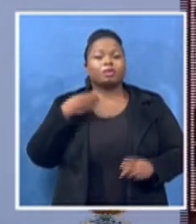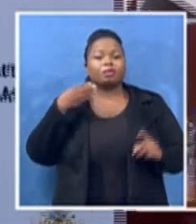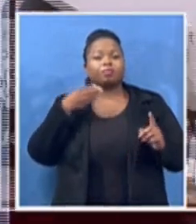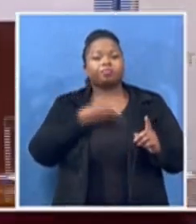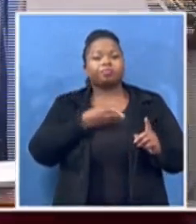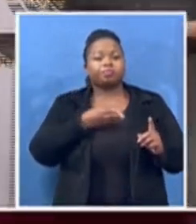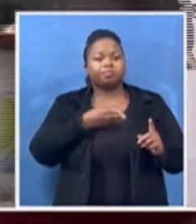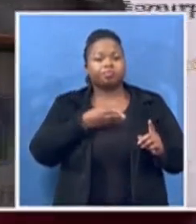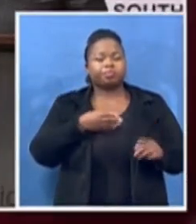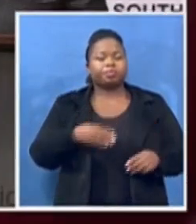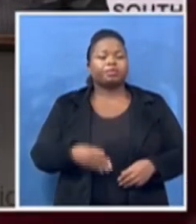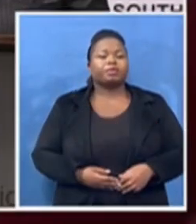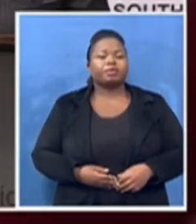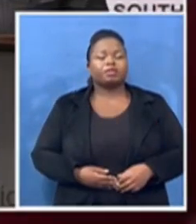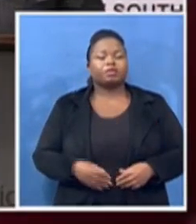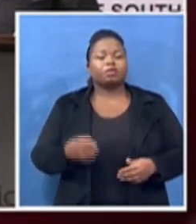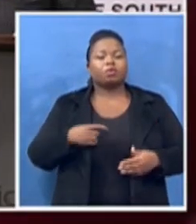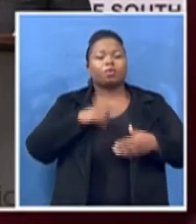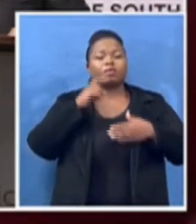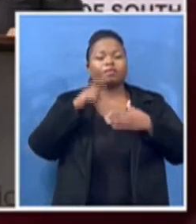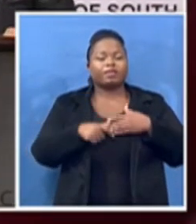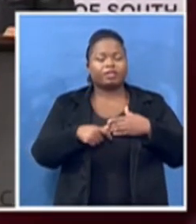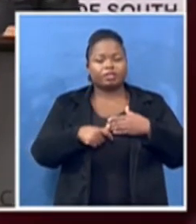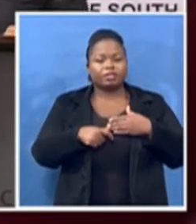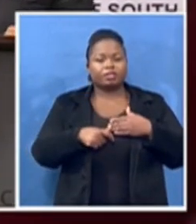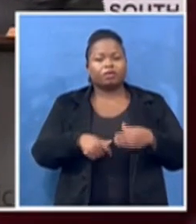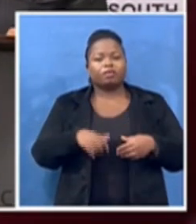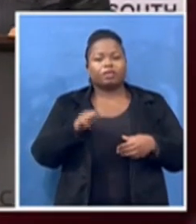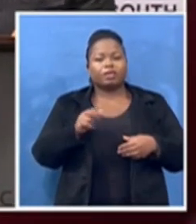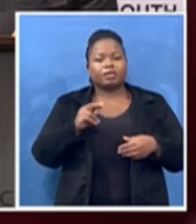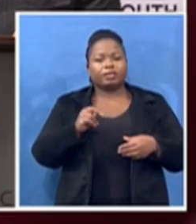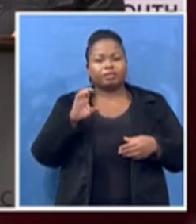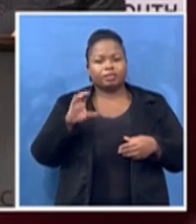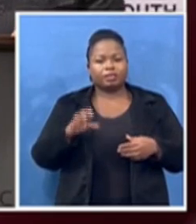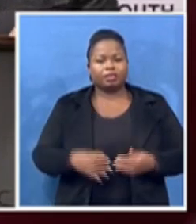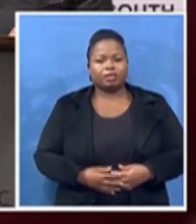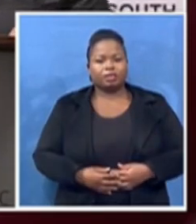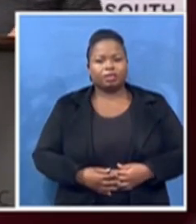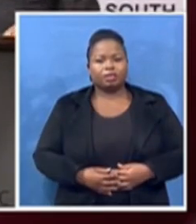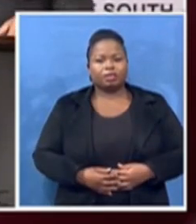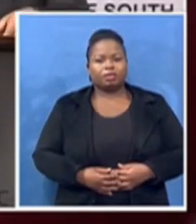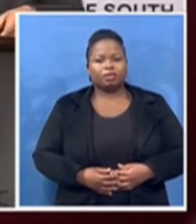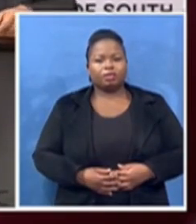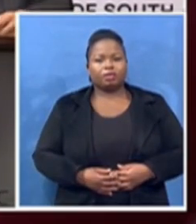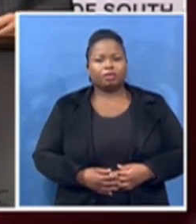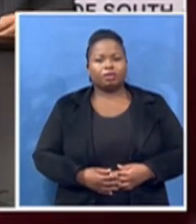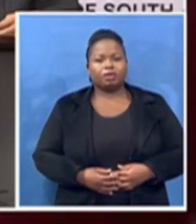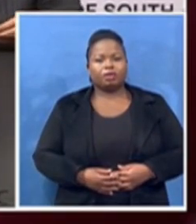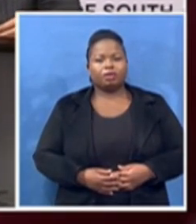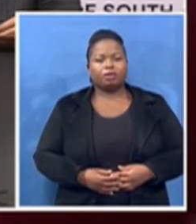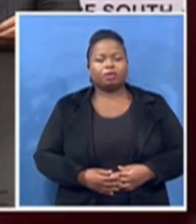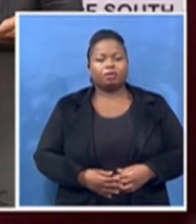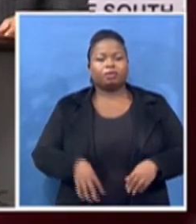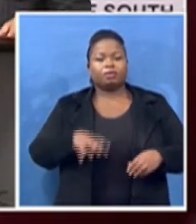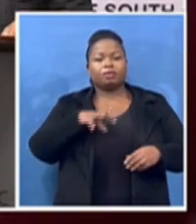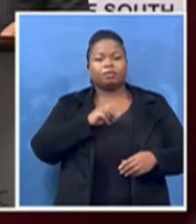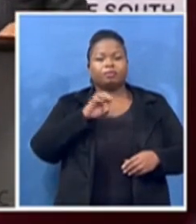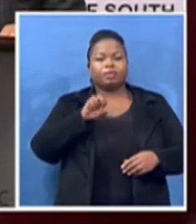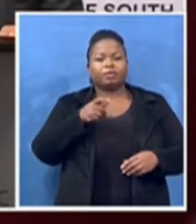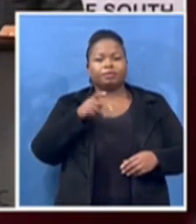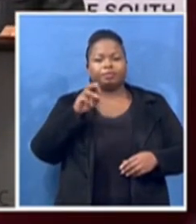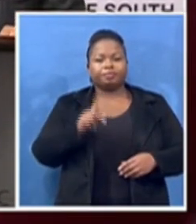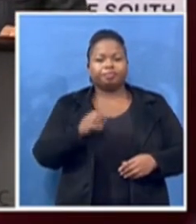Congress Charlotte Mataike born on the 7th of April 1871 passed away on the